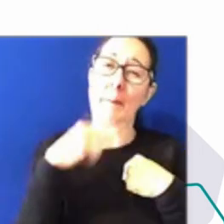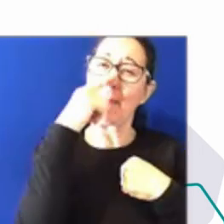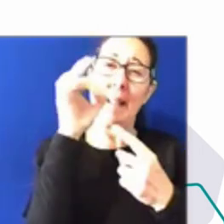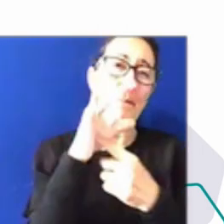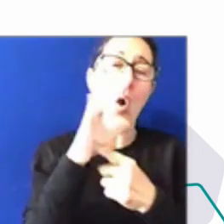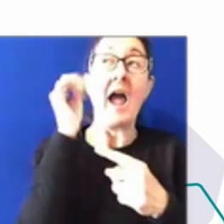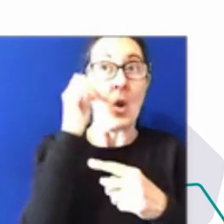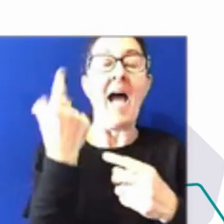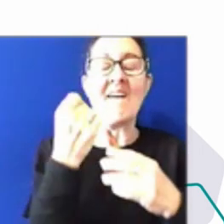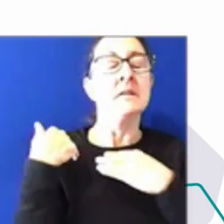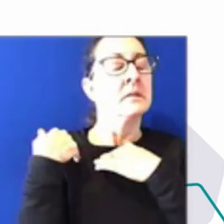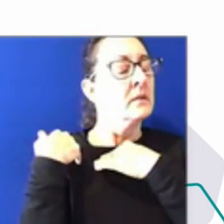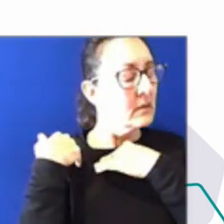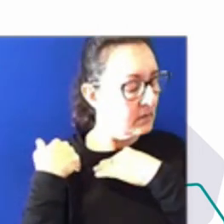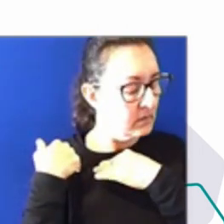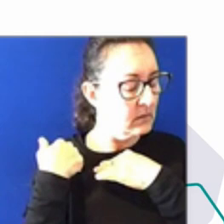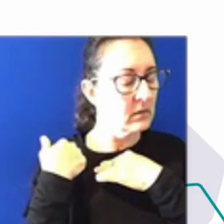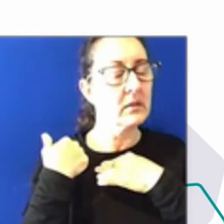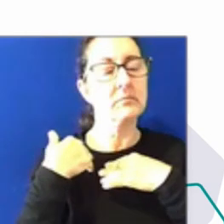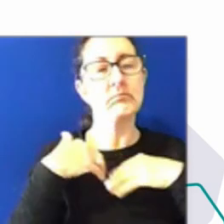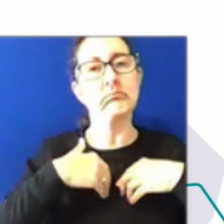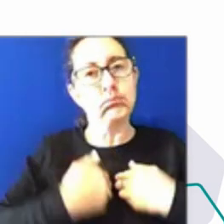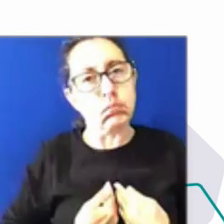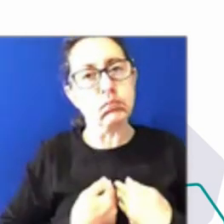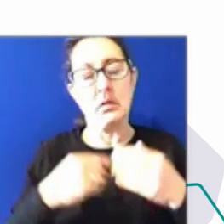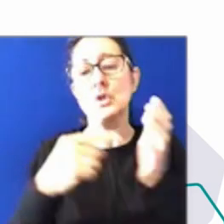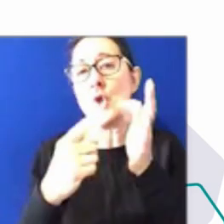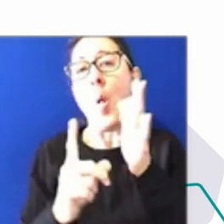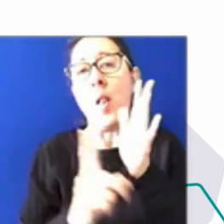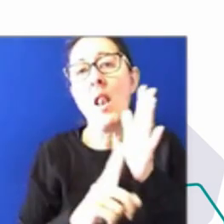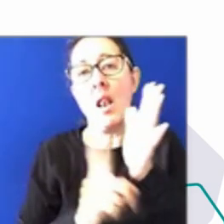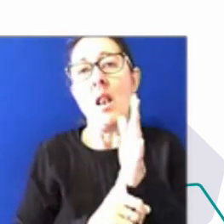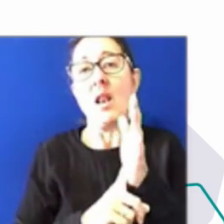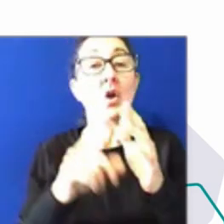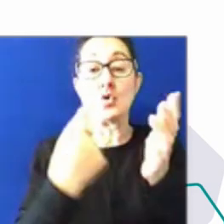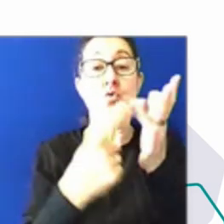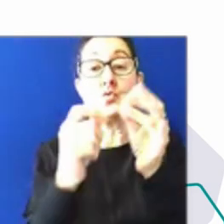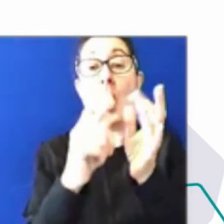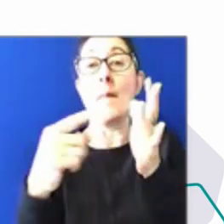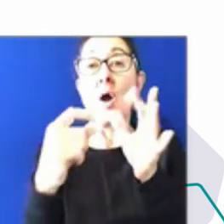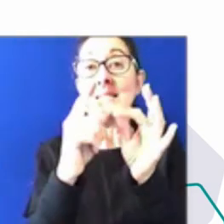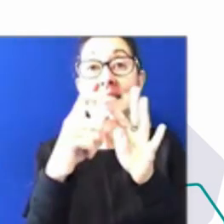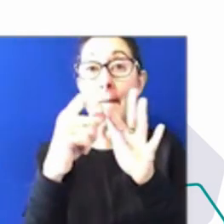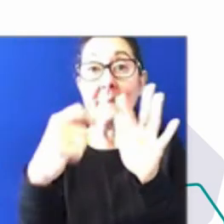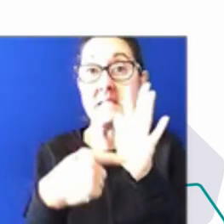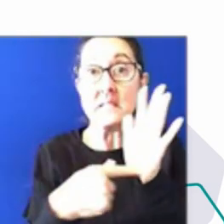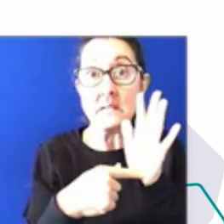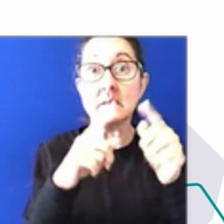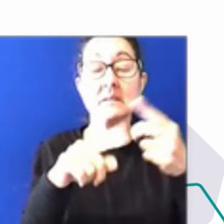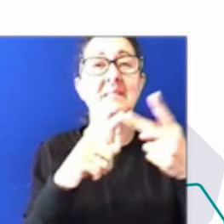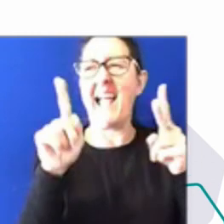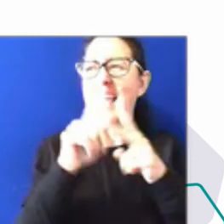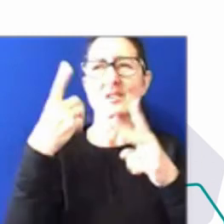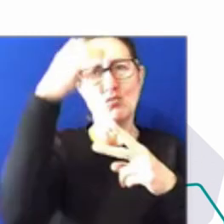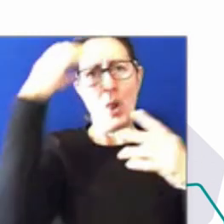toll, not just RoboDebt, but the range of royal commissions right across the country do take a toll on wellbeing, and not just the